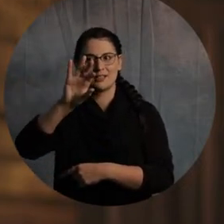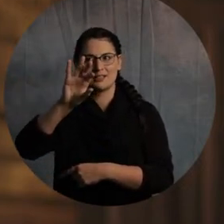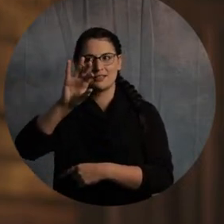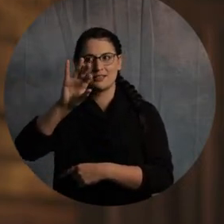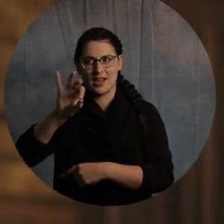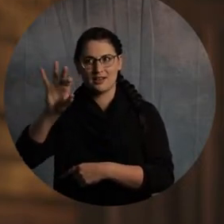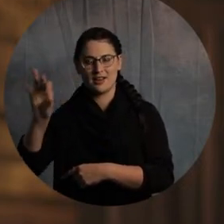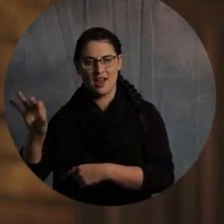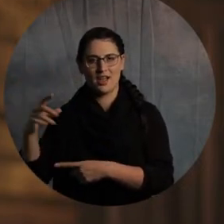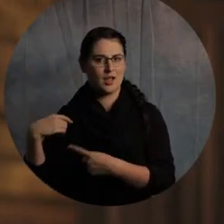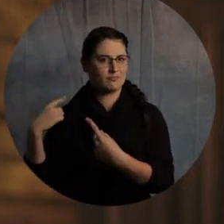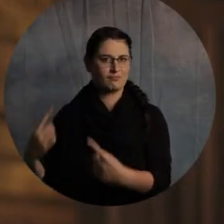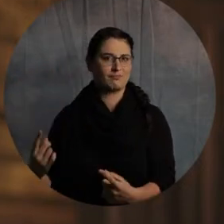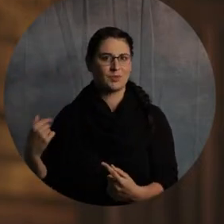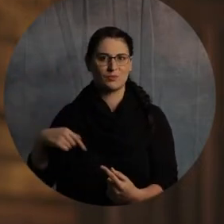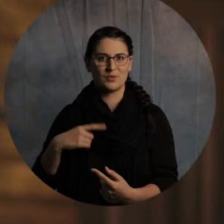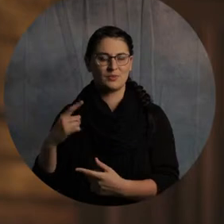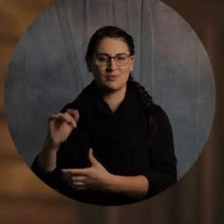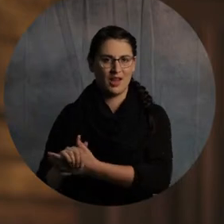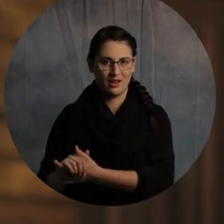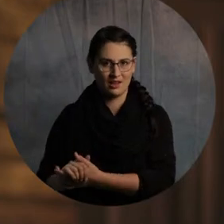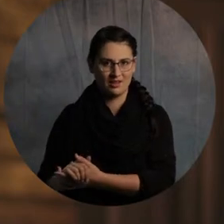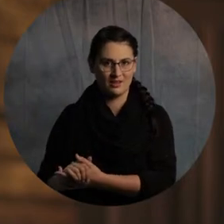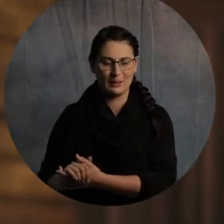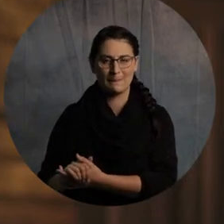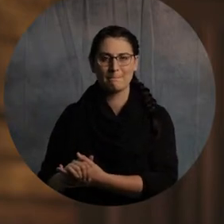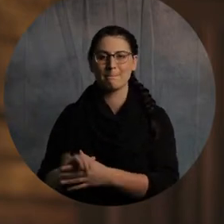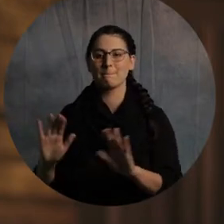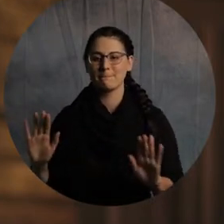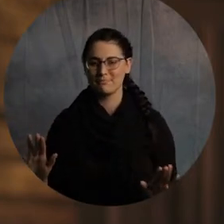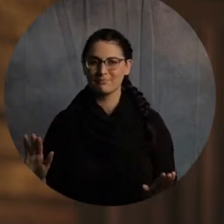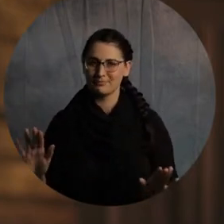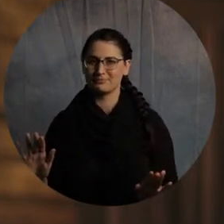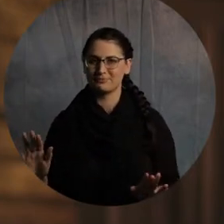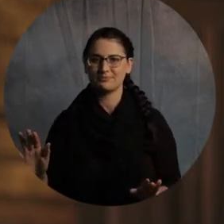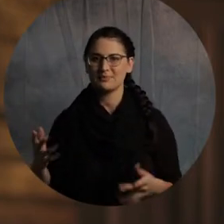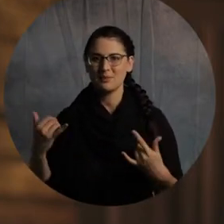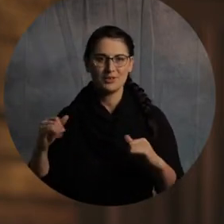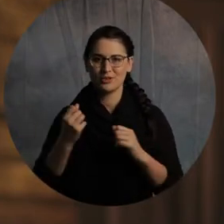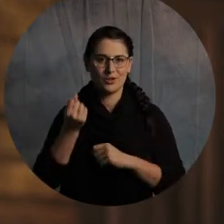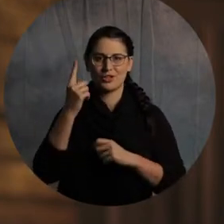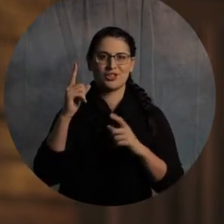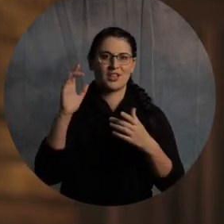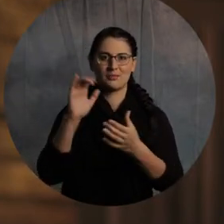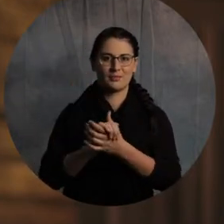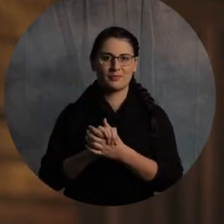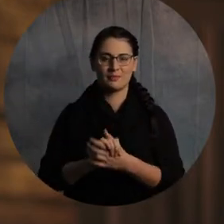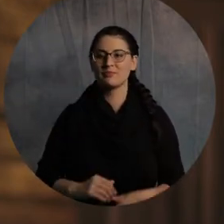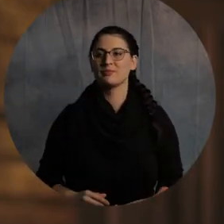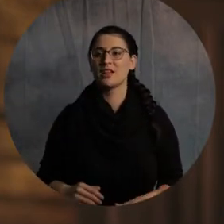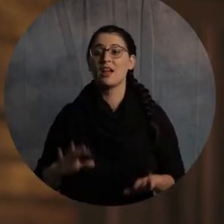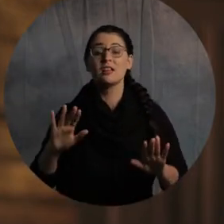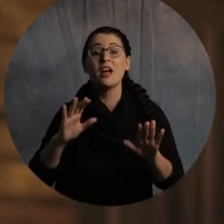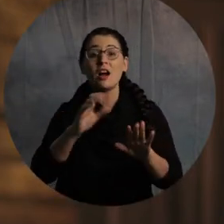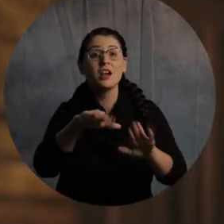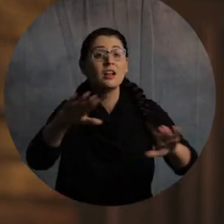if women, if you married a man who understands you, you accidentally married a woman. All right. We don't understand women.